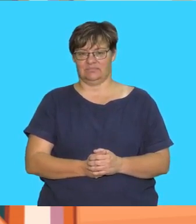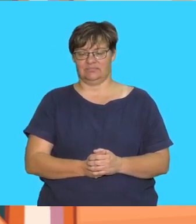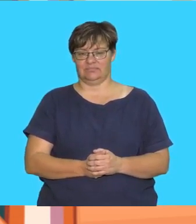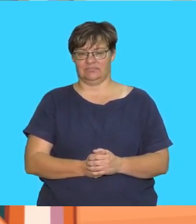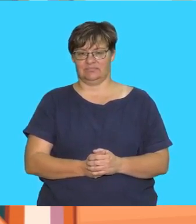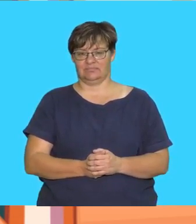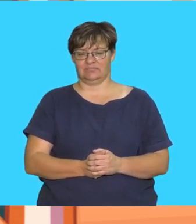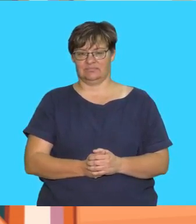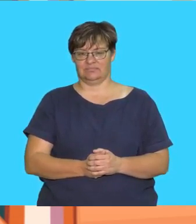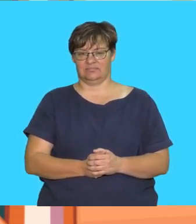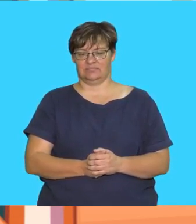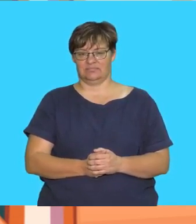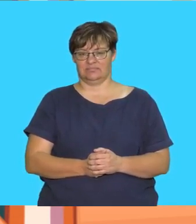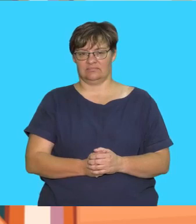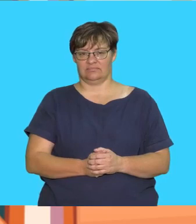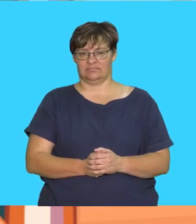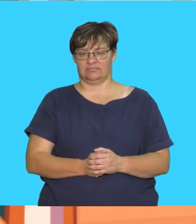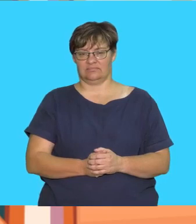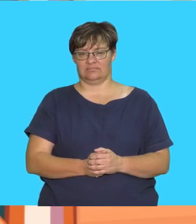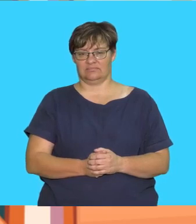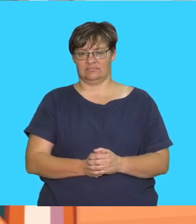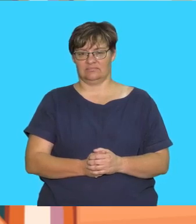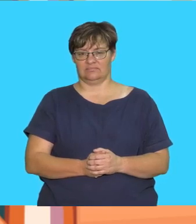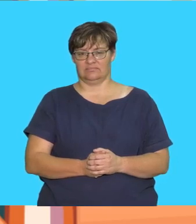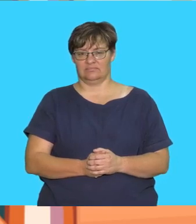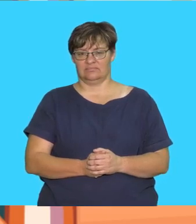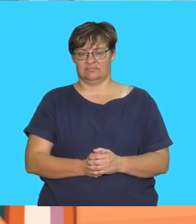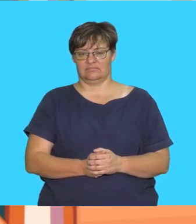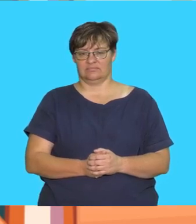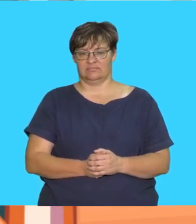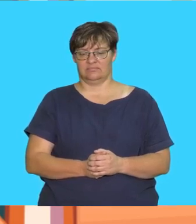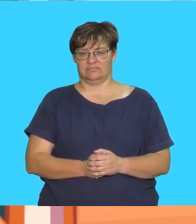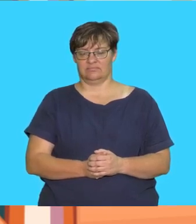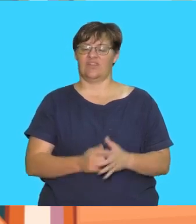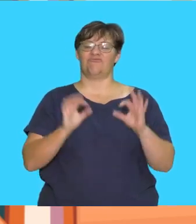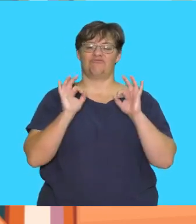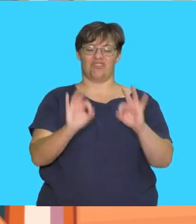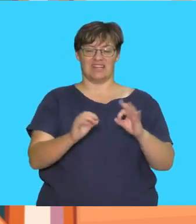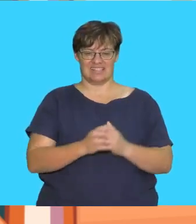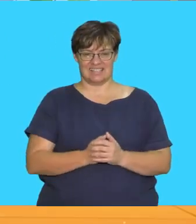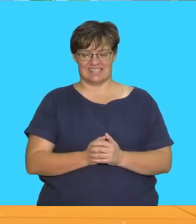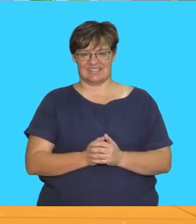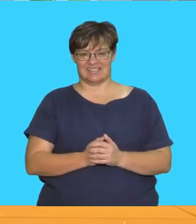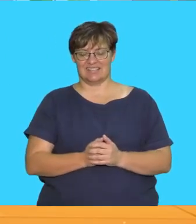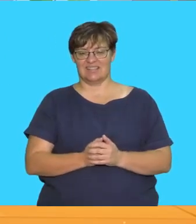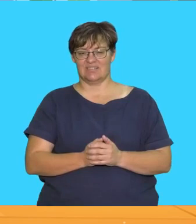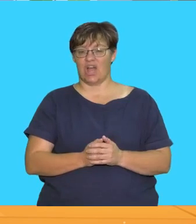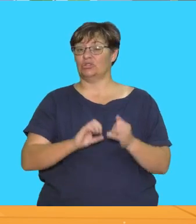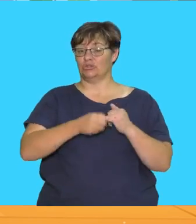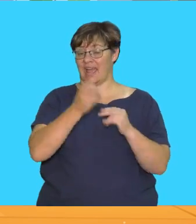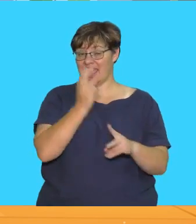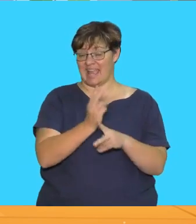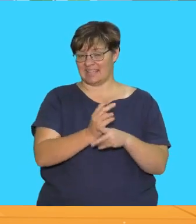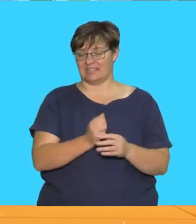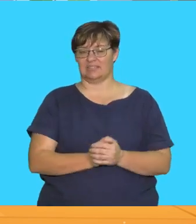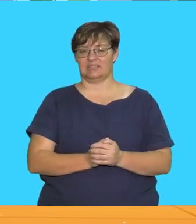this is my head that's right that's let's try that